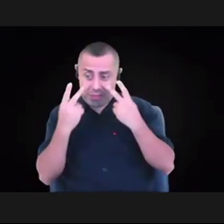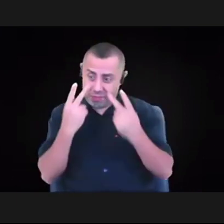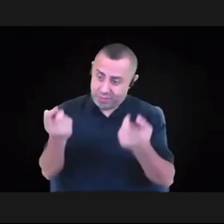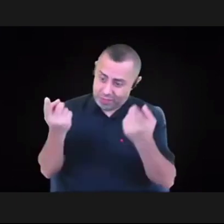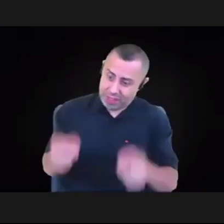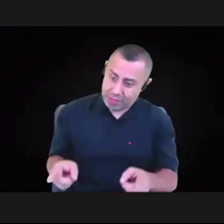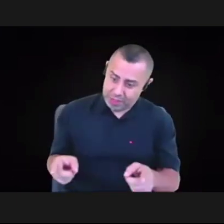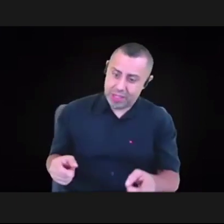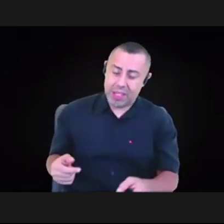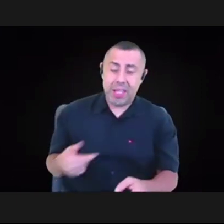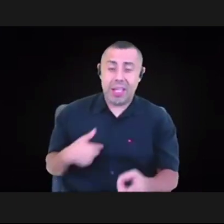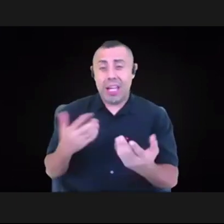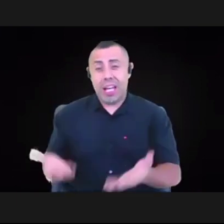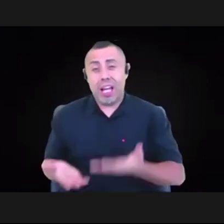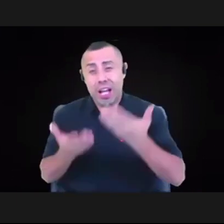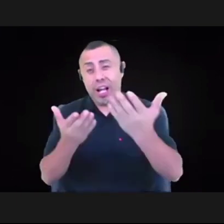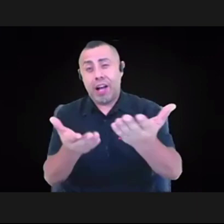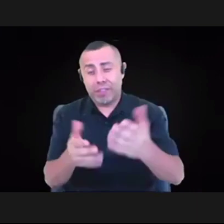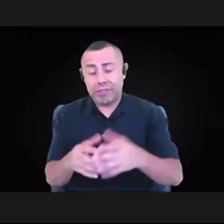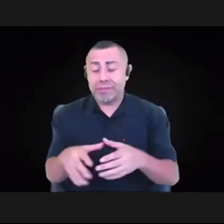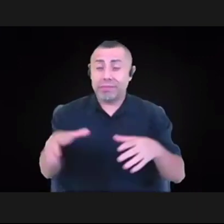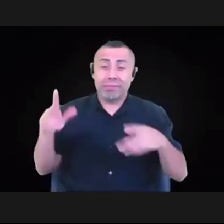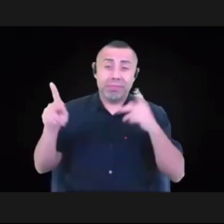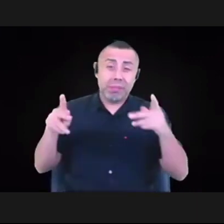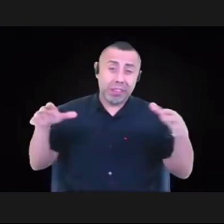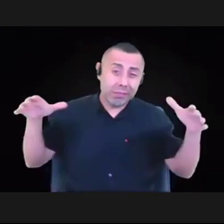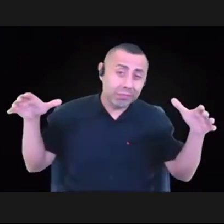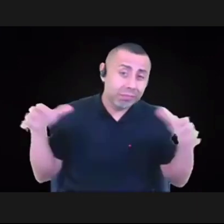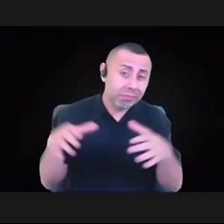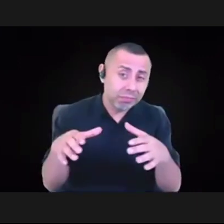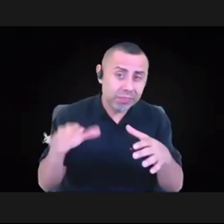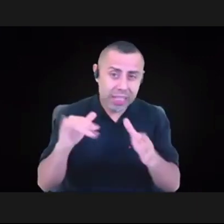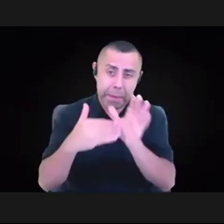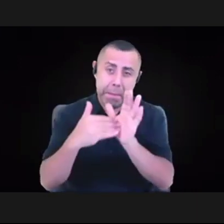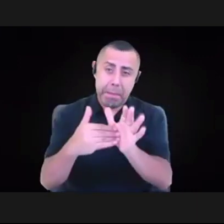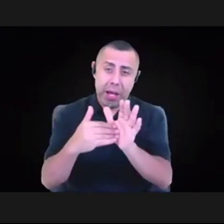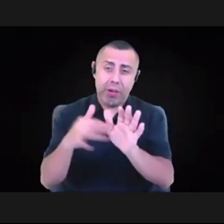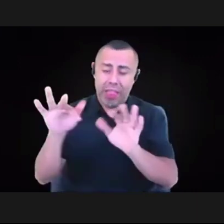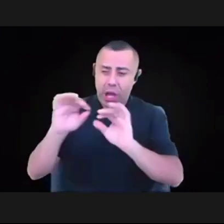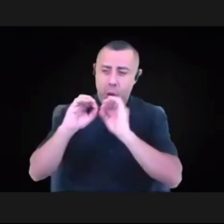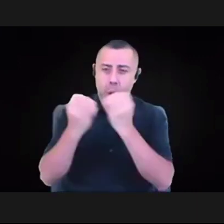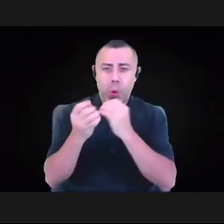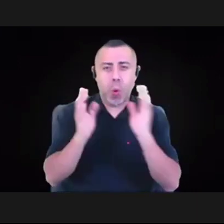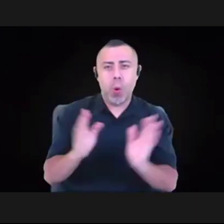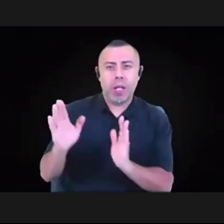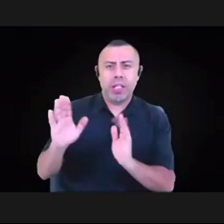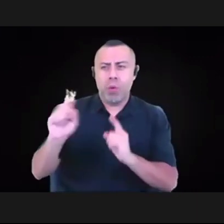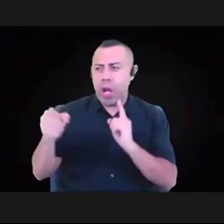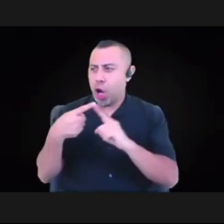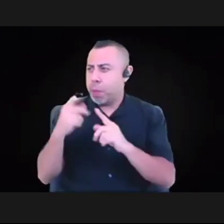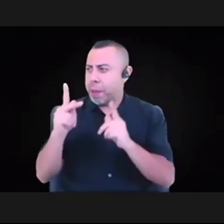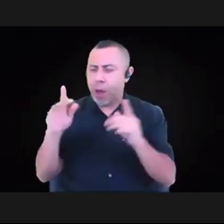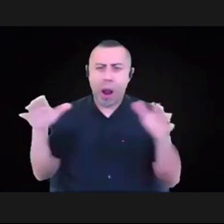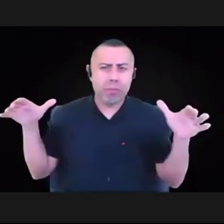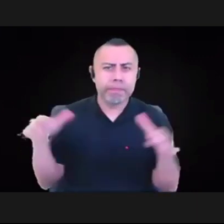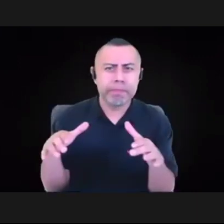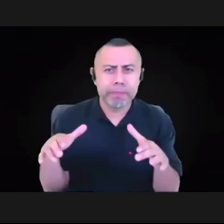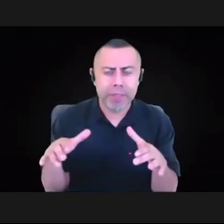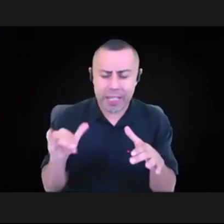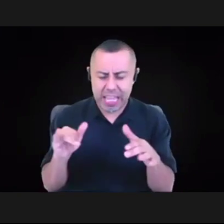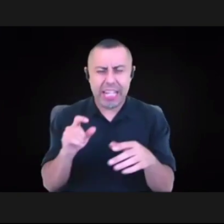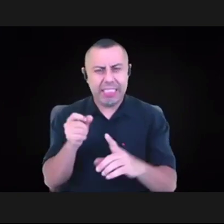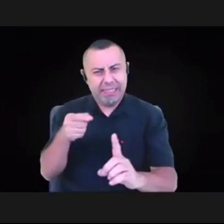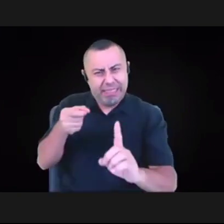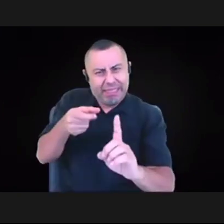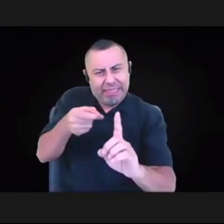organizing model, the organizing that we're seeing happen in communities across the country is accelerating the policy change window in